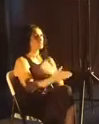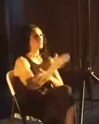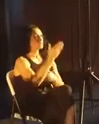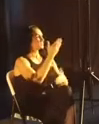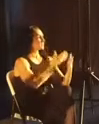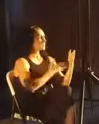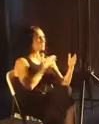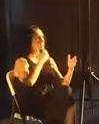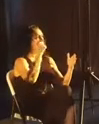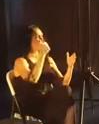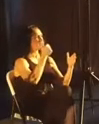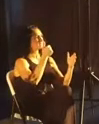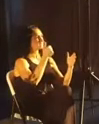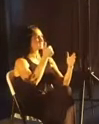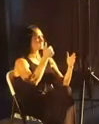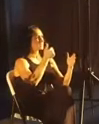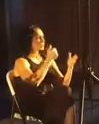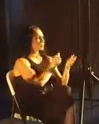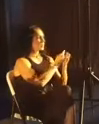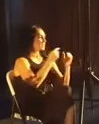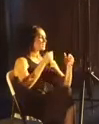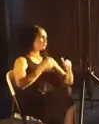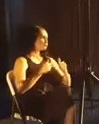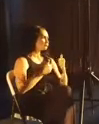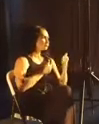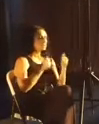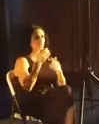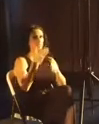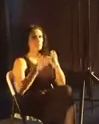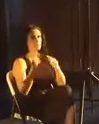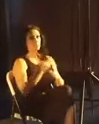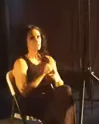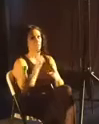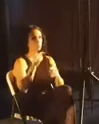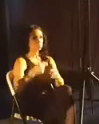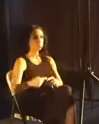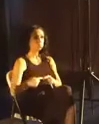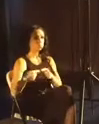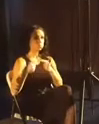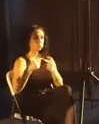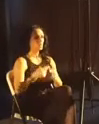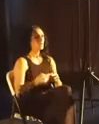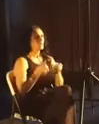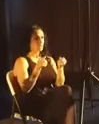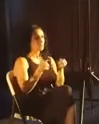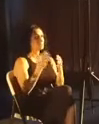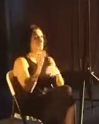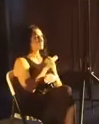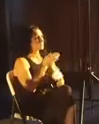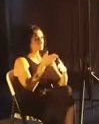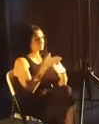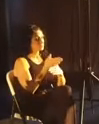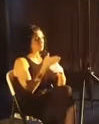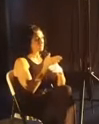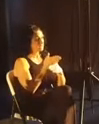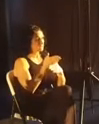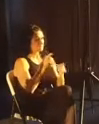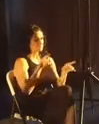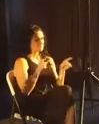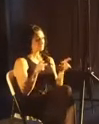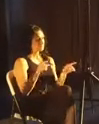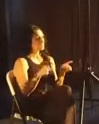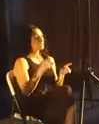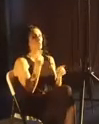the best week we've ever had, and some of us are barely hanging on, and many of us are somewhere in between, but we're here because we are